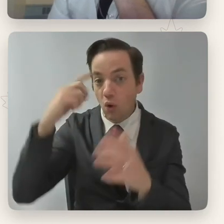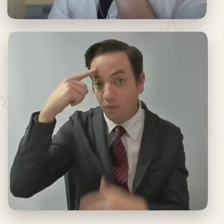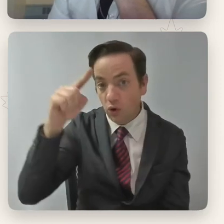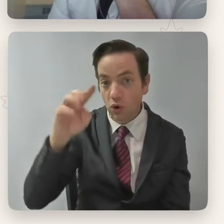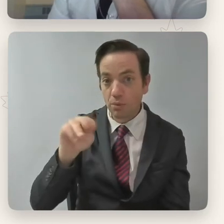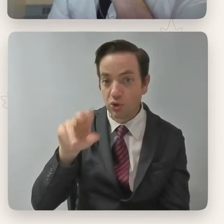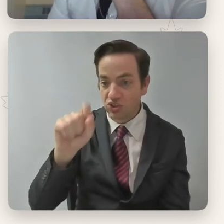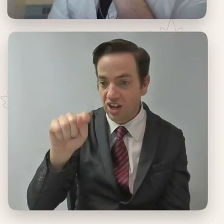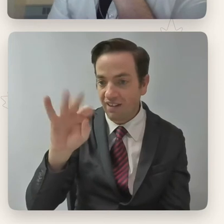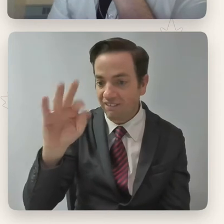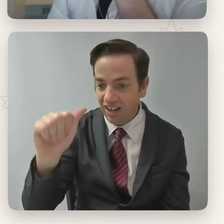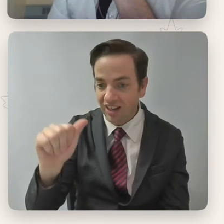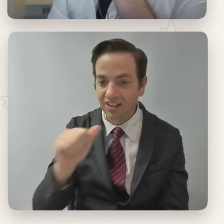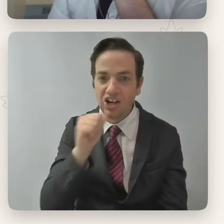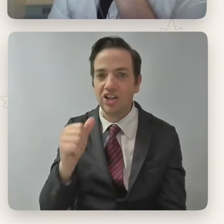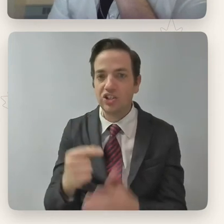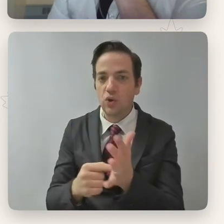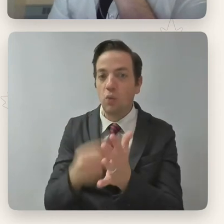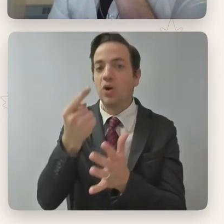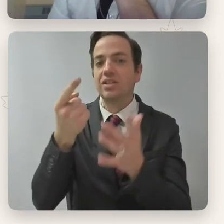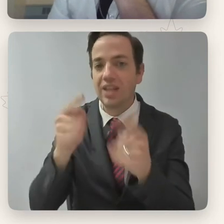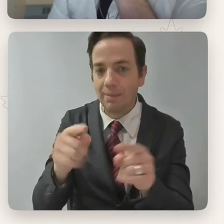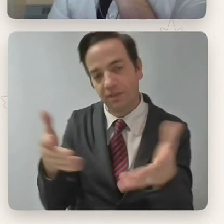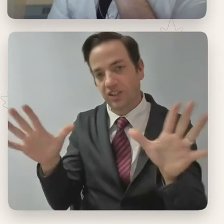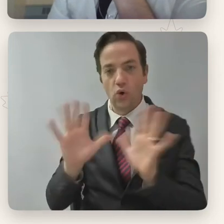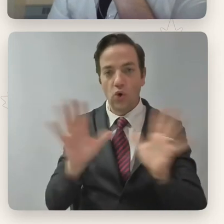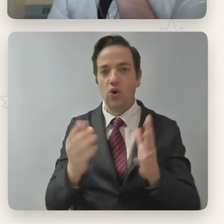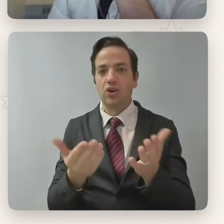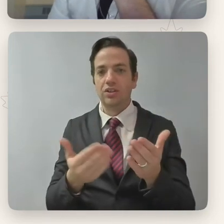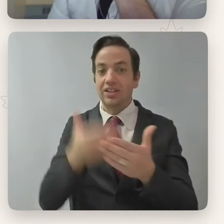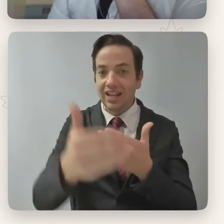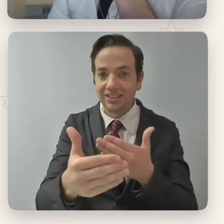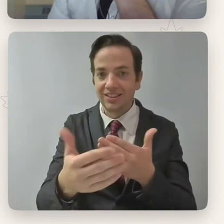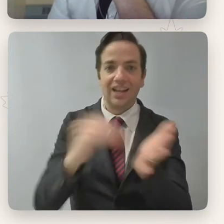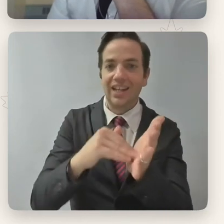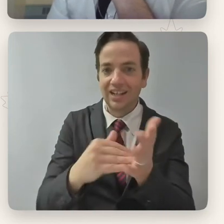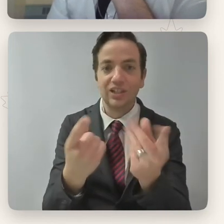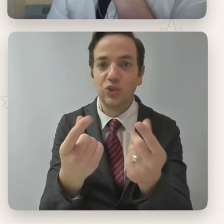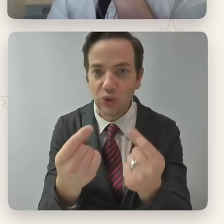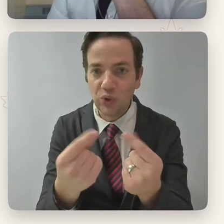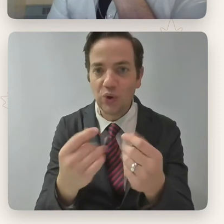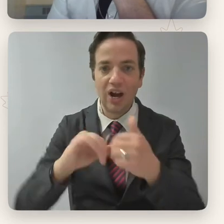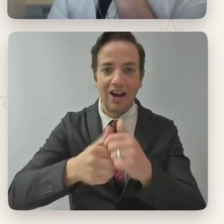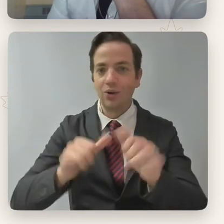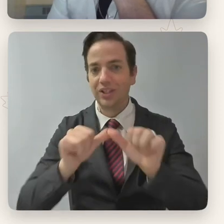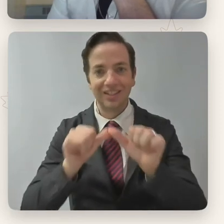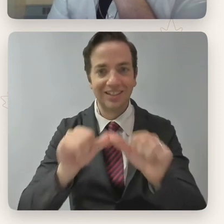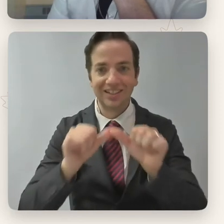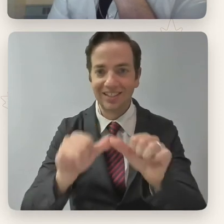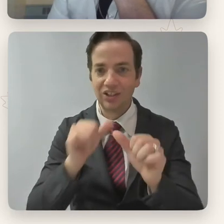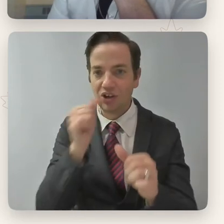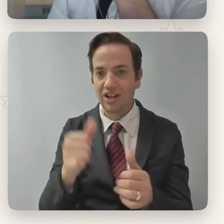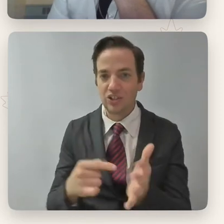a gamble once, right? Like what can we do to kind of keep that ball rolling instead of it just being, you know, a unicorn, a strange occurrence